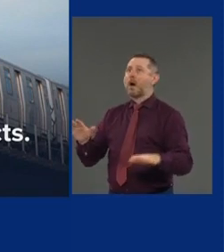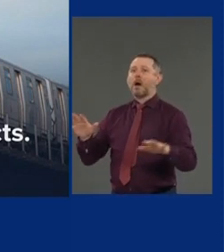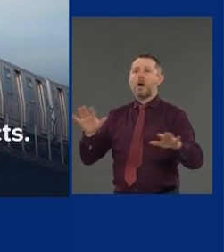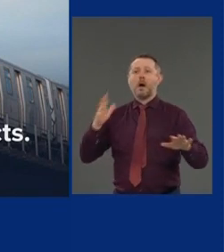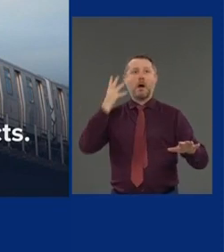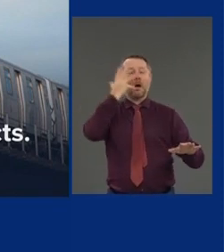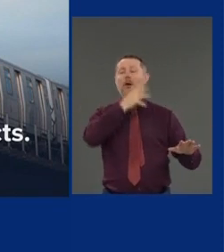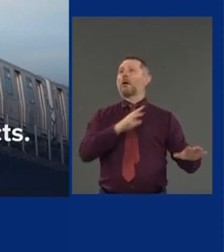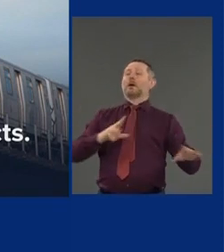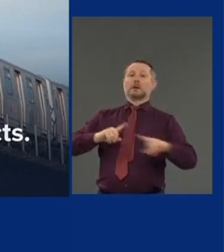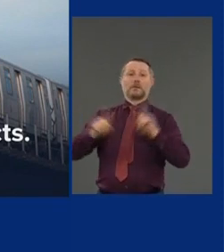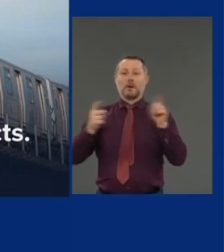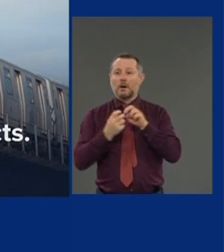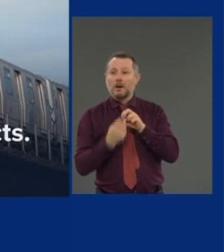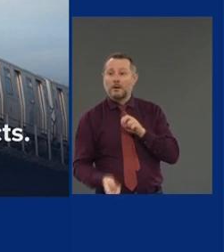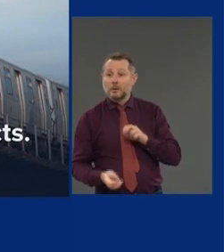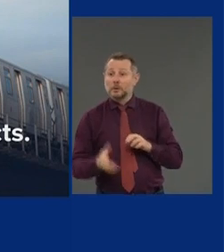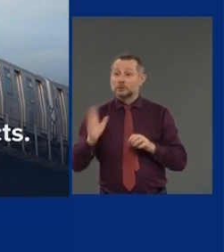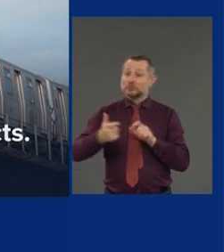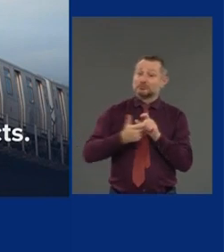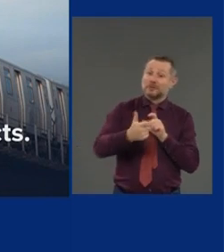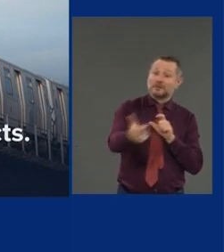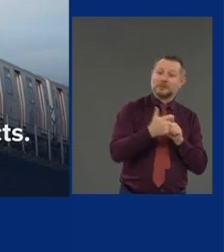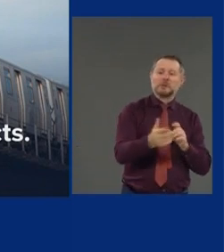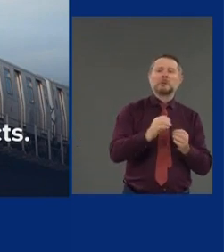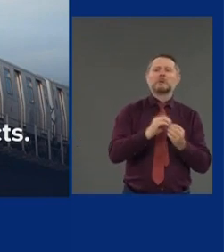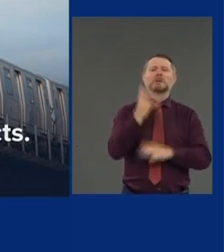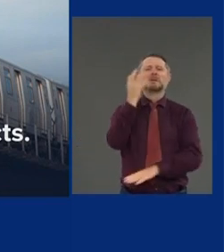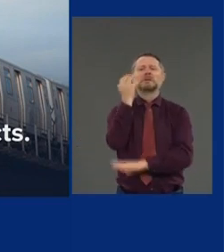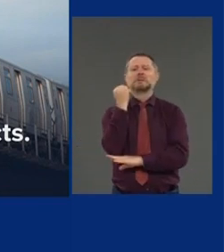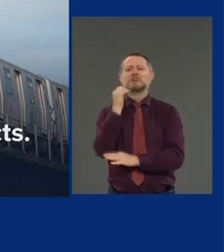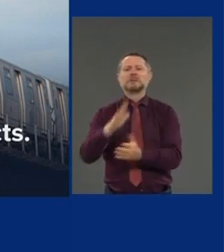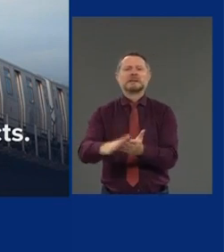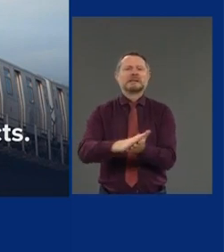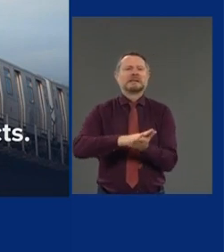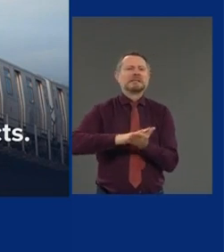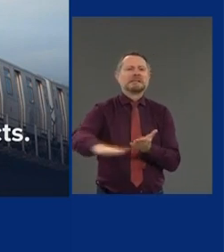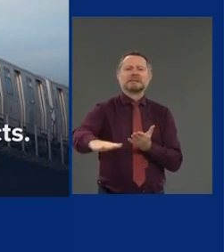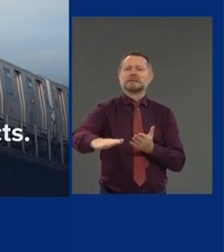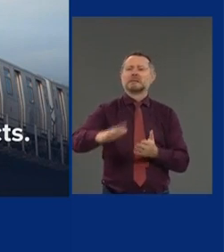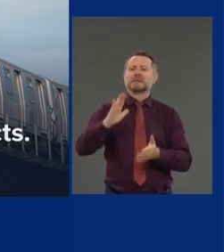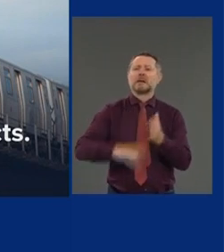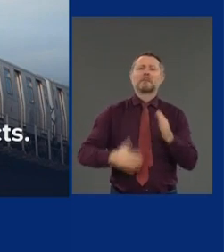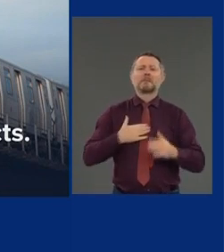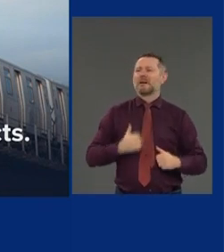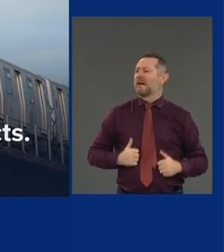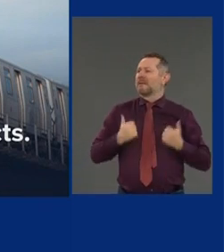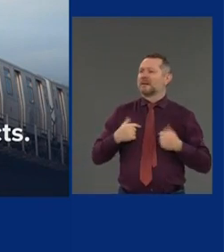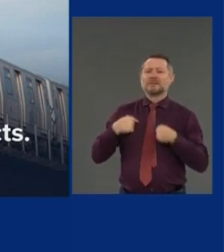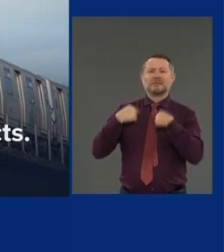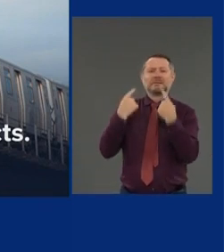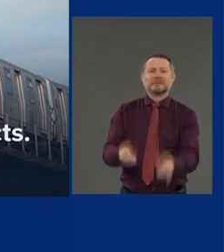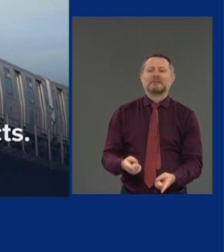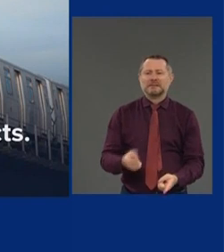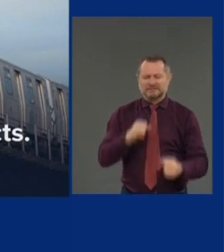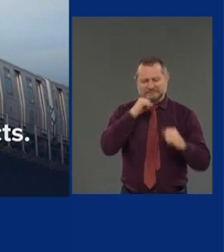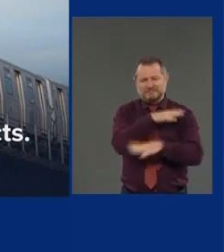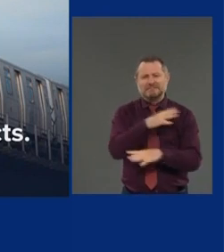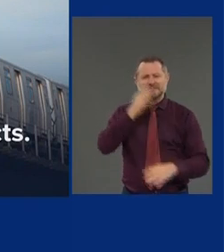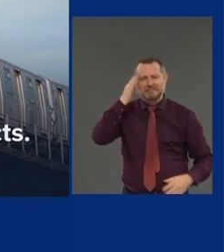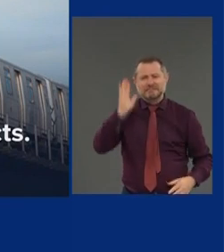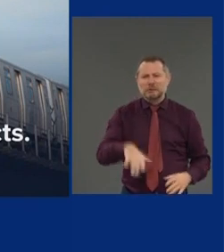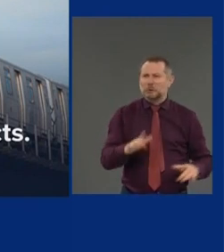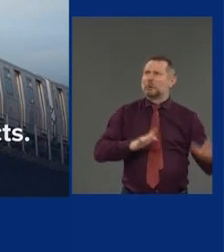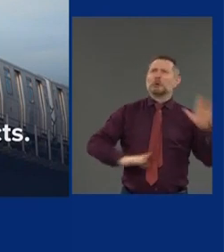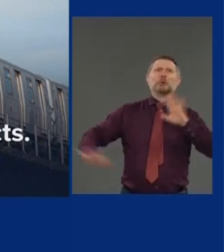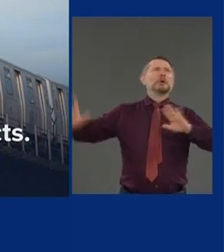than they have ever been in my lifetime. Those stations are cleaner than they have ever been in my